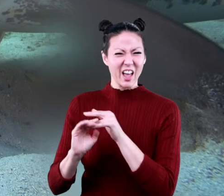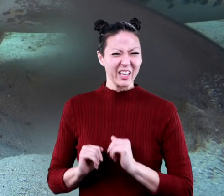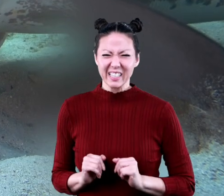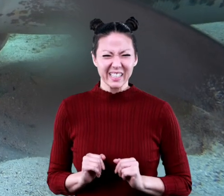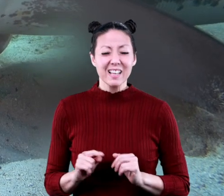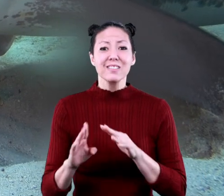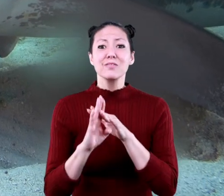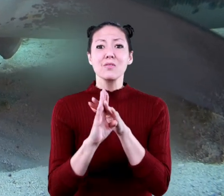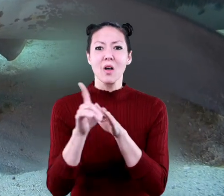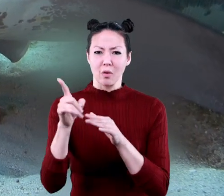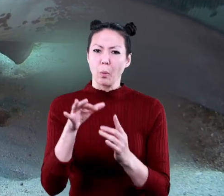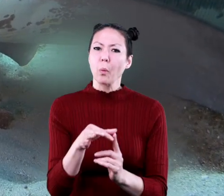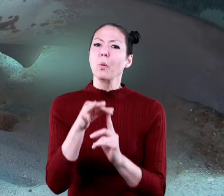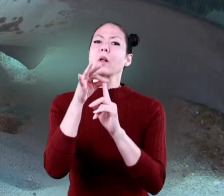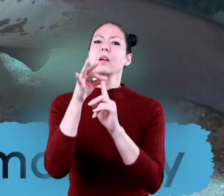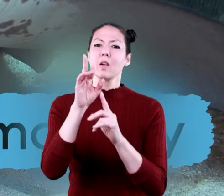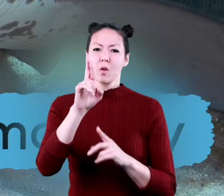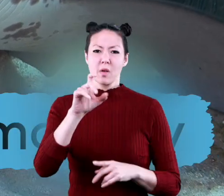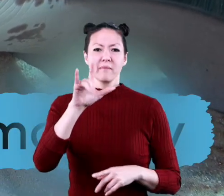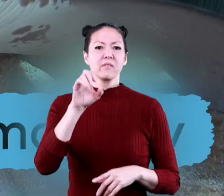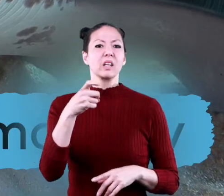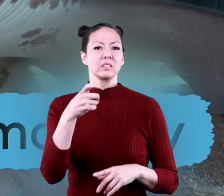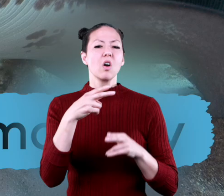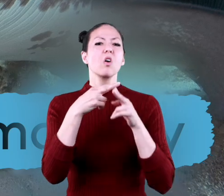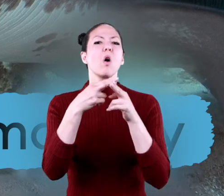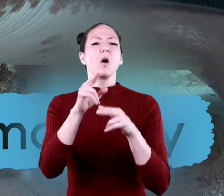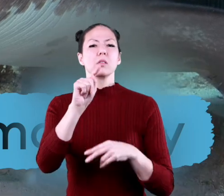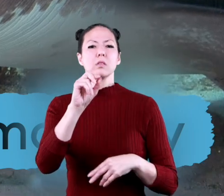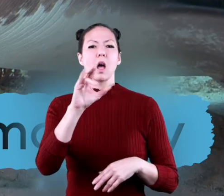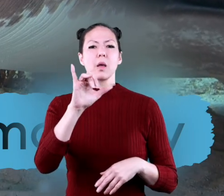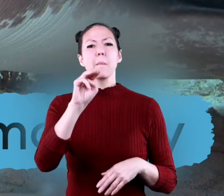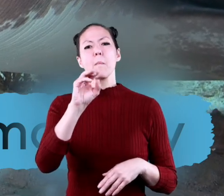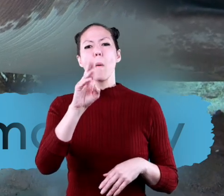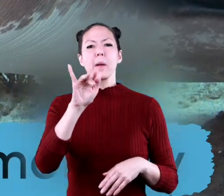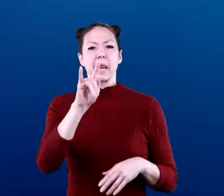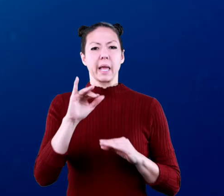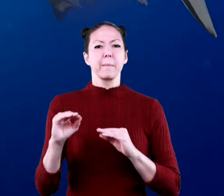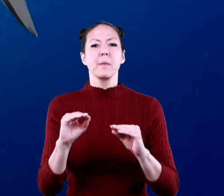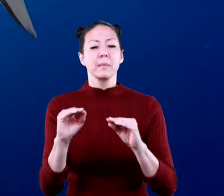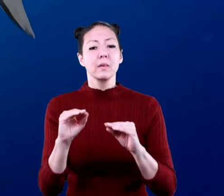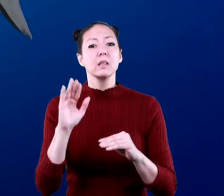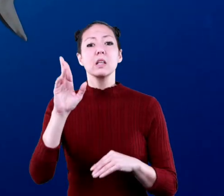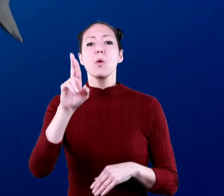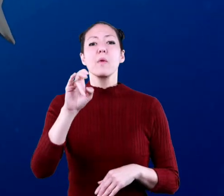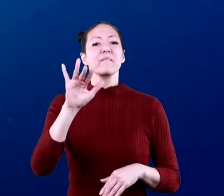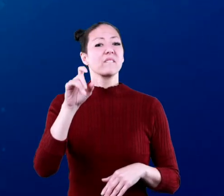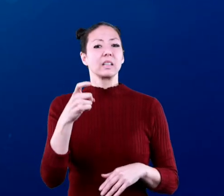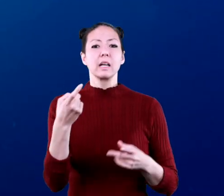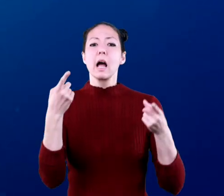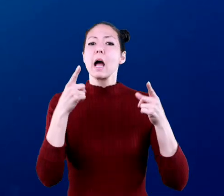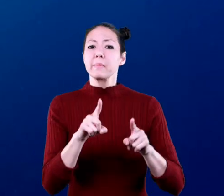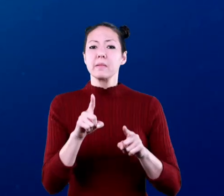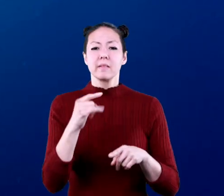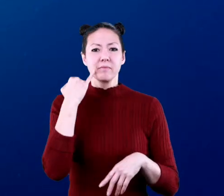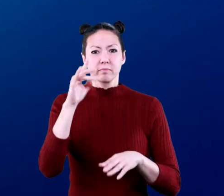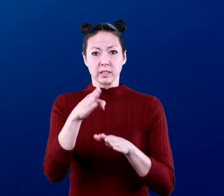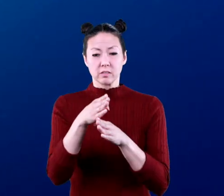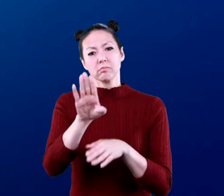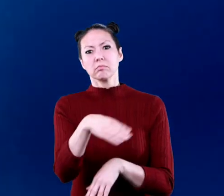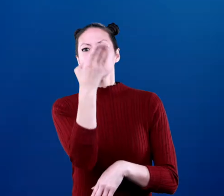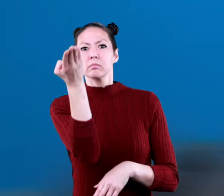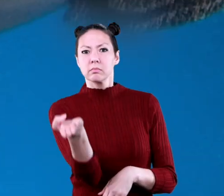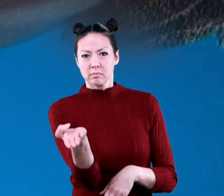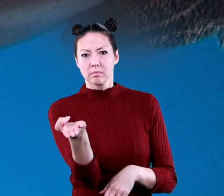Sharks have a unique reflex, called tonic e-mobility. This reflex happens when they are flipped upside down.